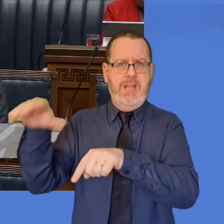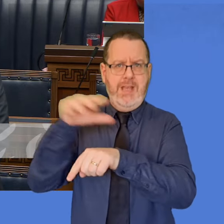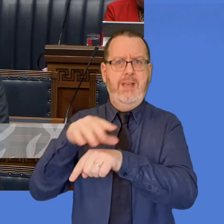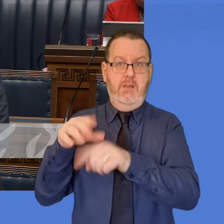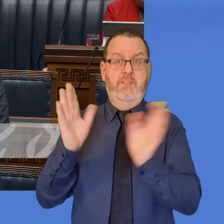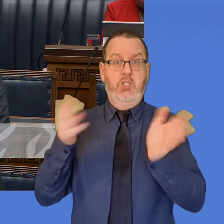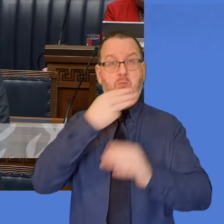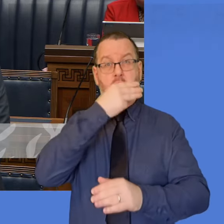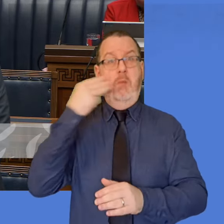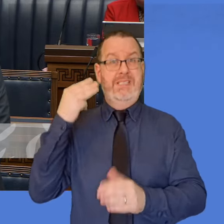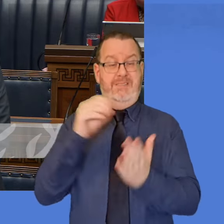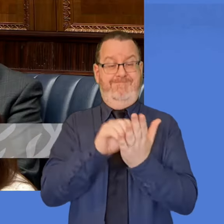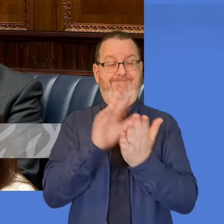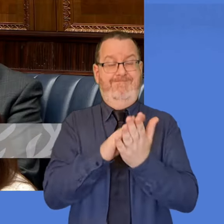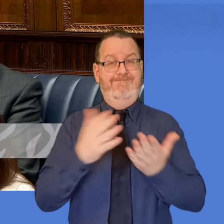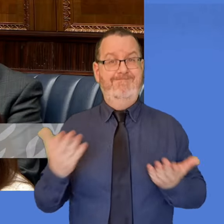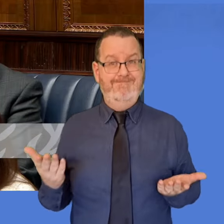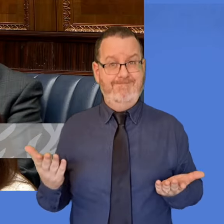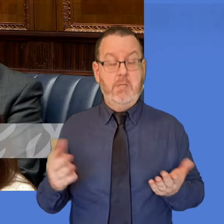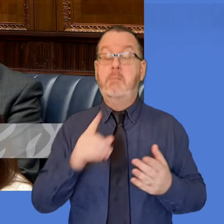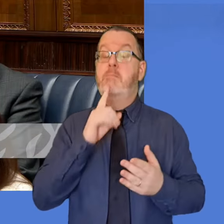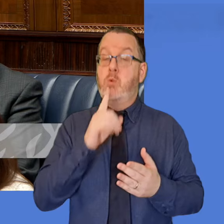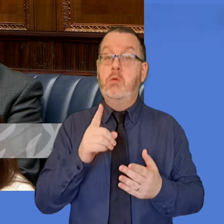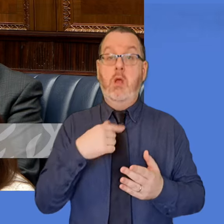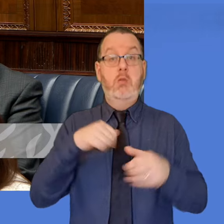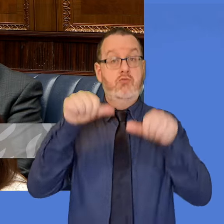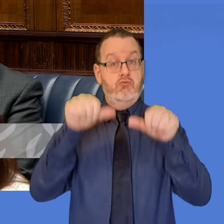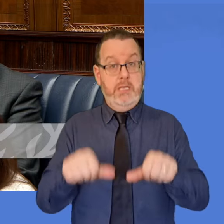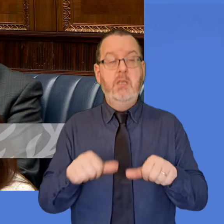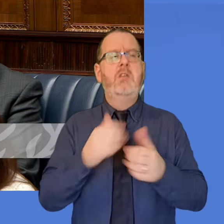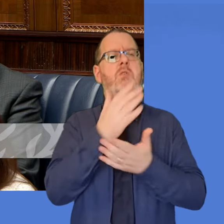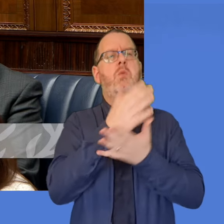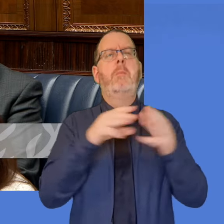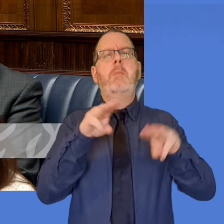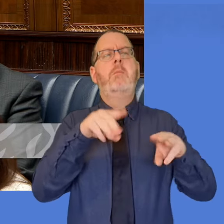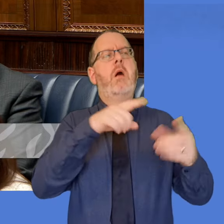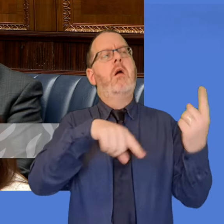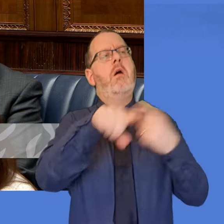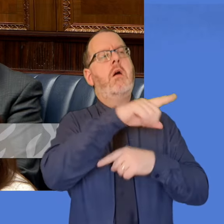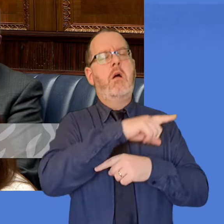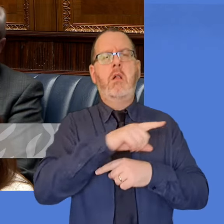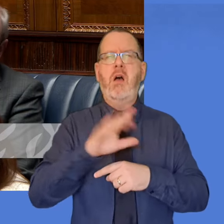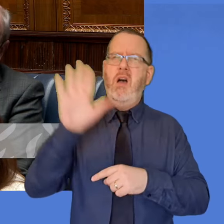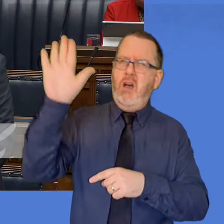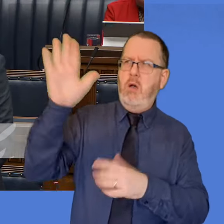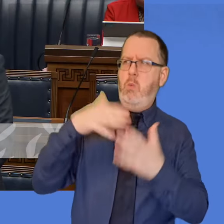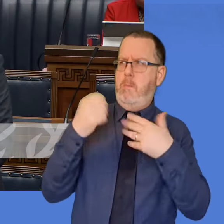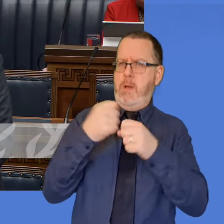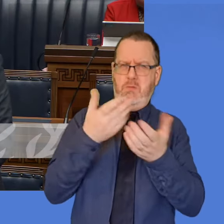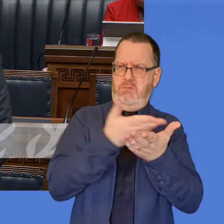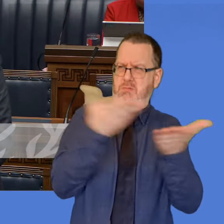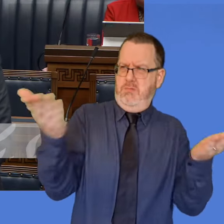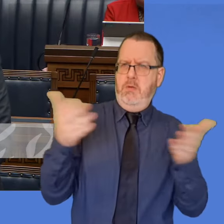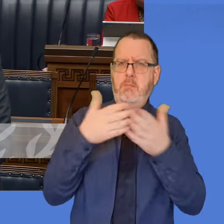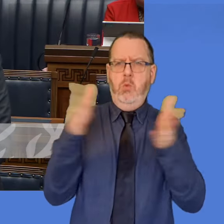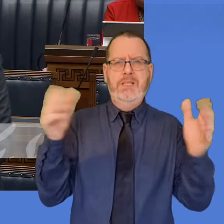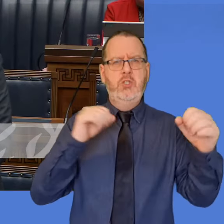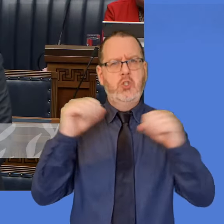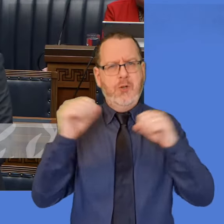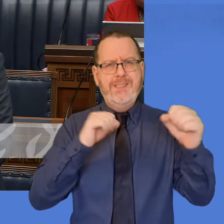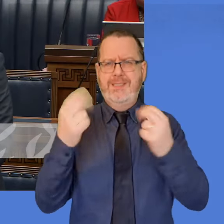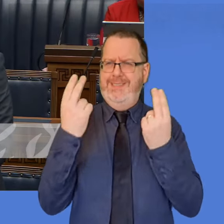completely agree with those who are saying that we need to also see our public services funded